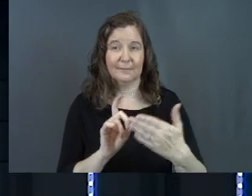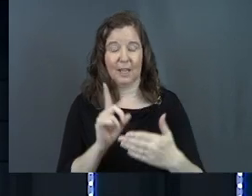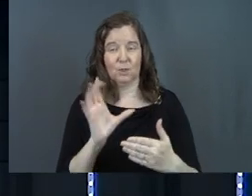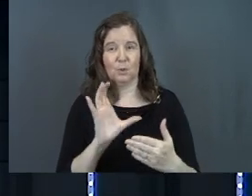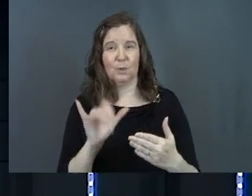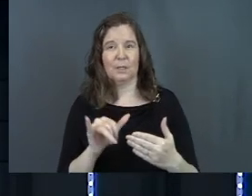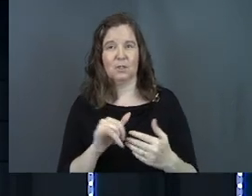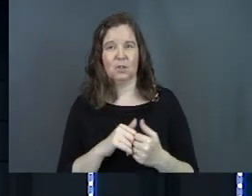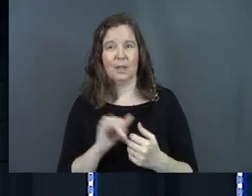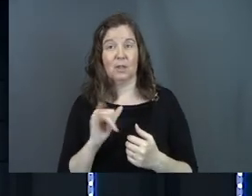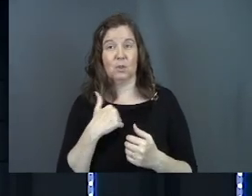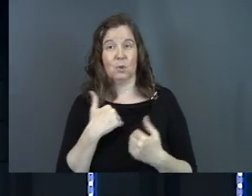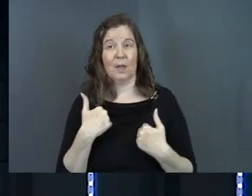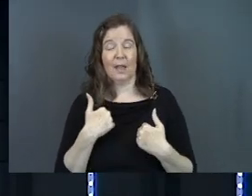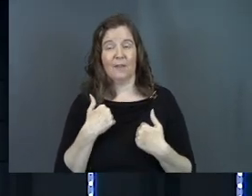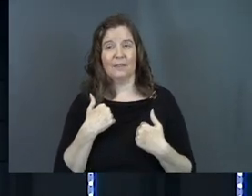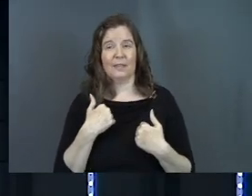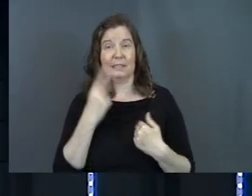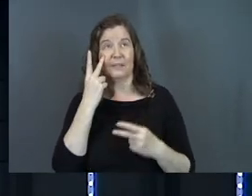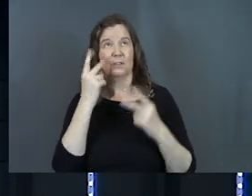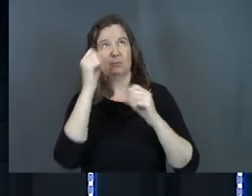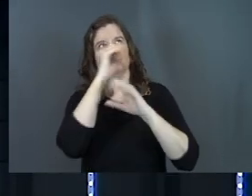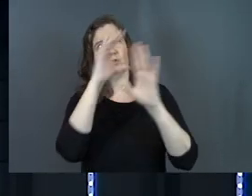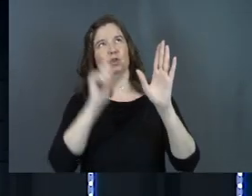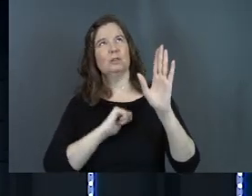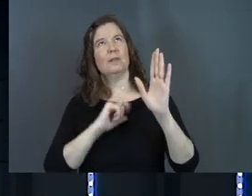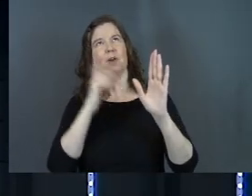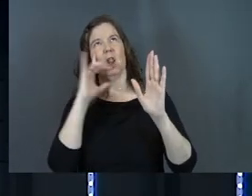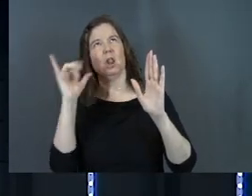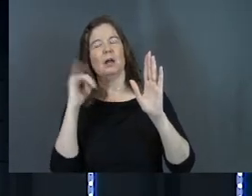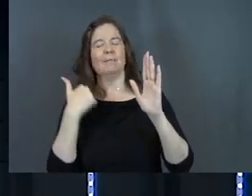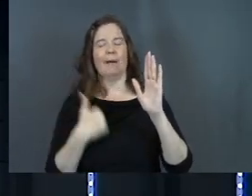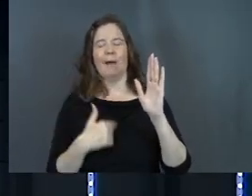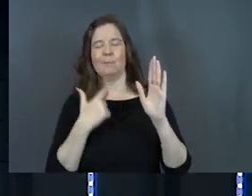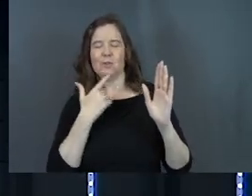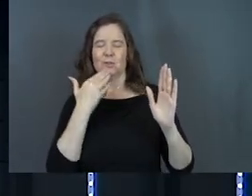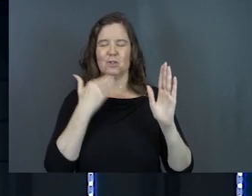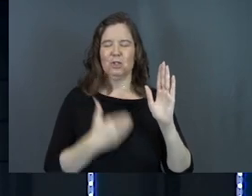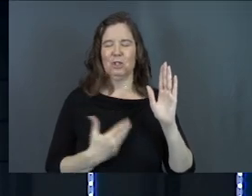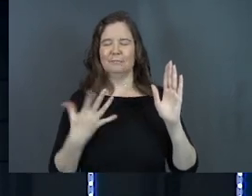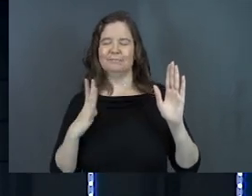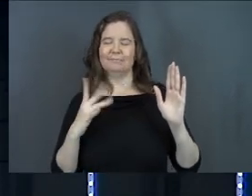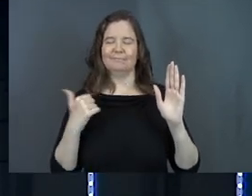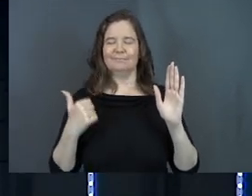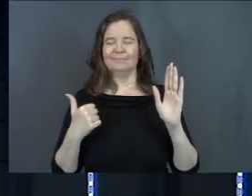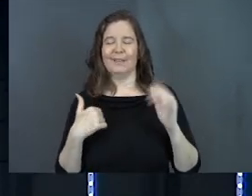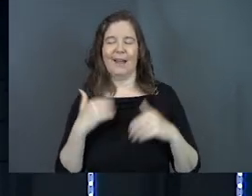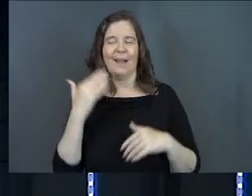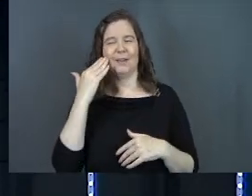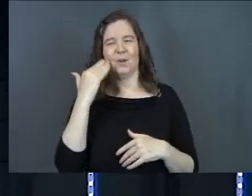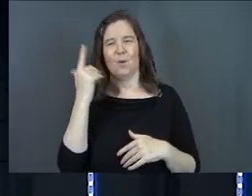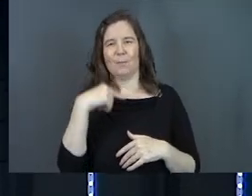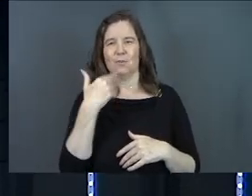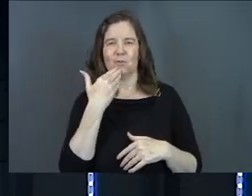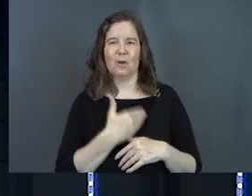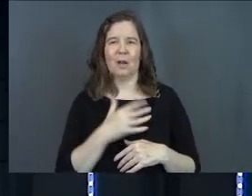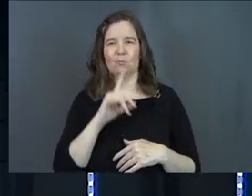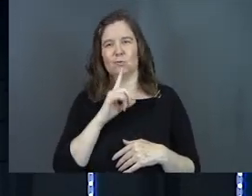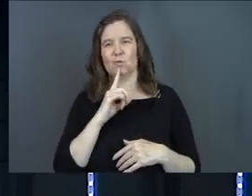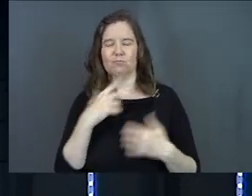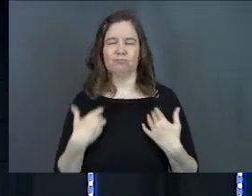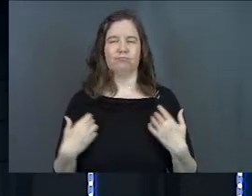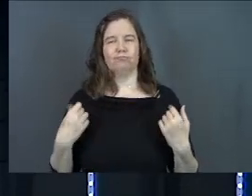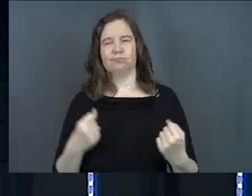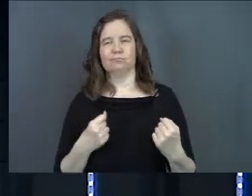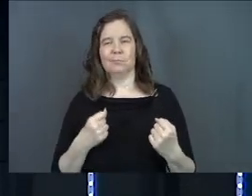and don't you do this? You're like, you've got this visual thing of yourself, like, like, I'm looking good. Like, I know I'm looking good. I'm super,